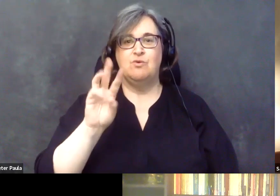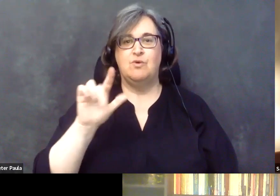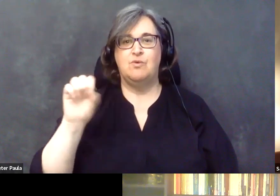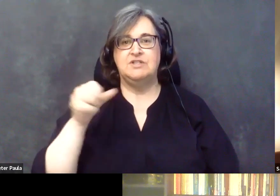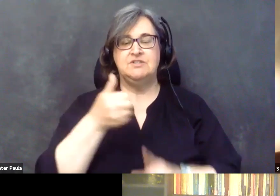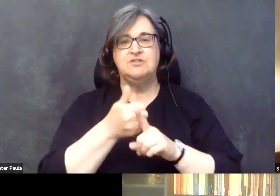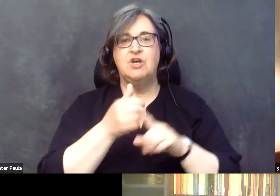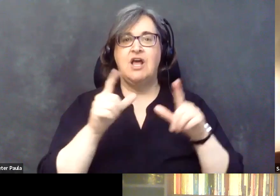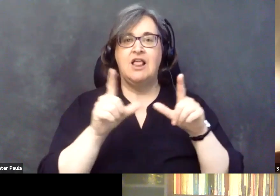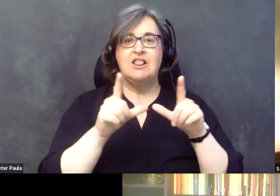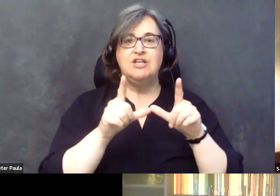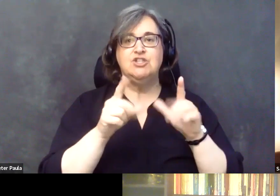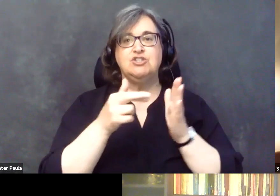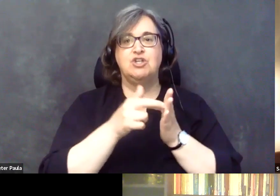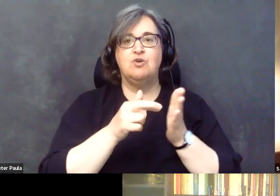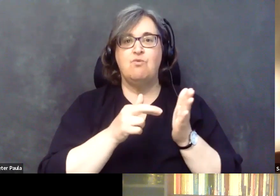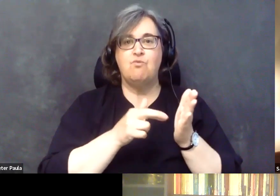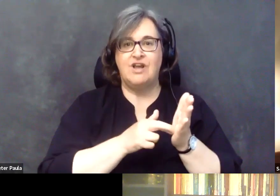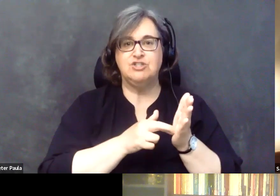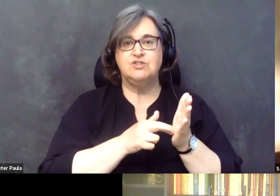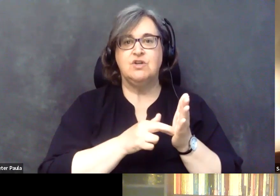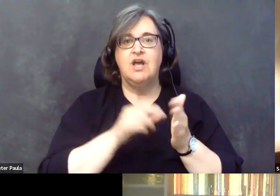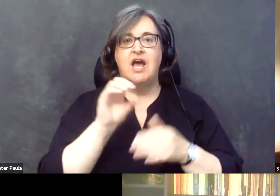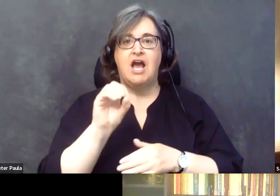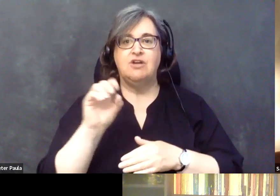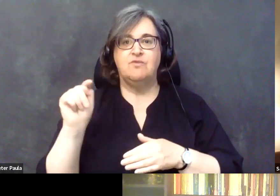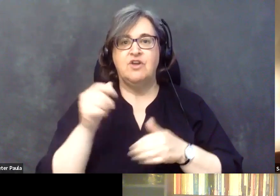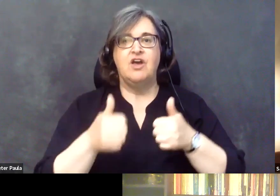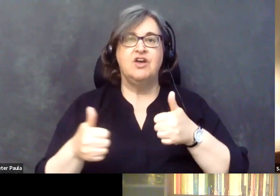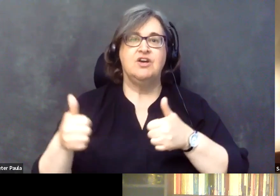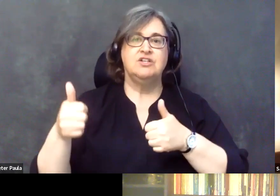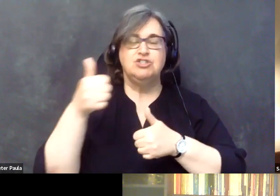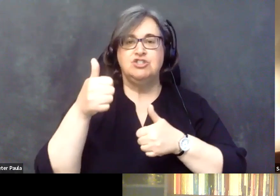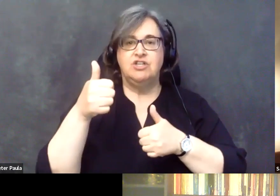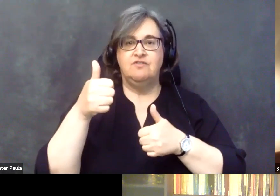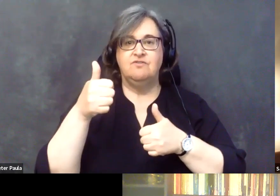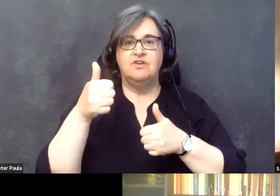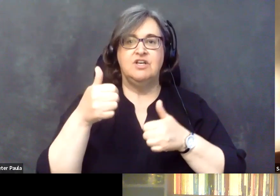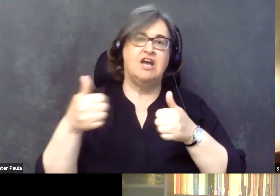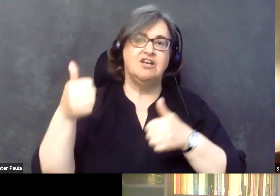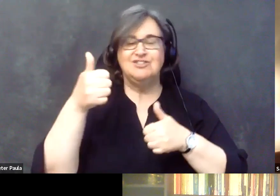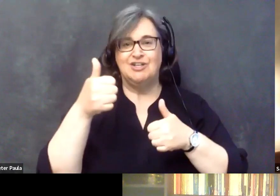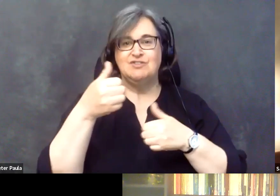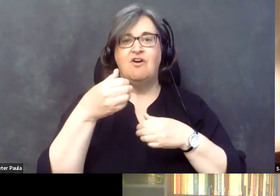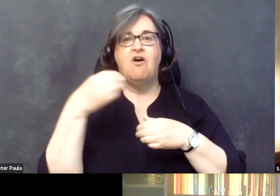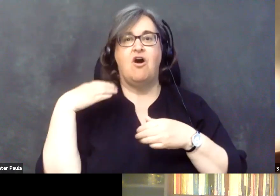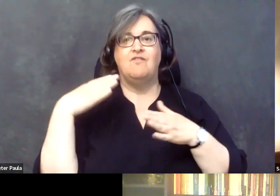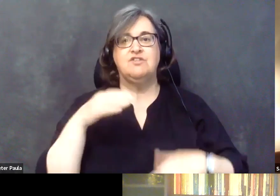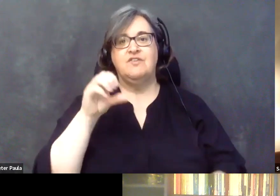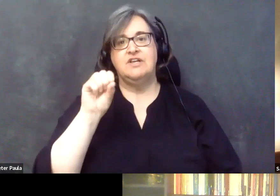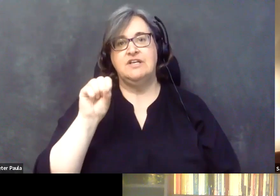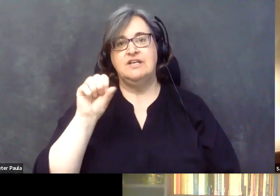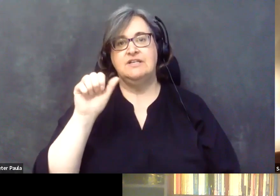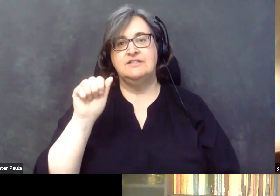licensed and registered occupational therapist and the chief executive officer of the SAI group. His